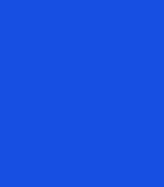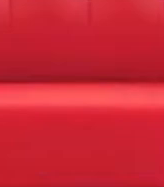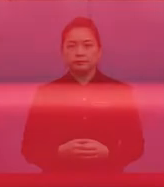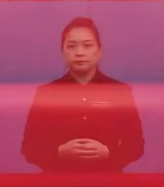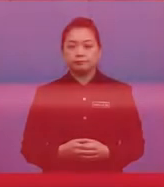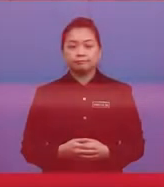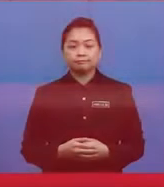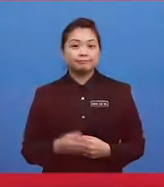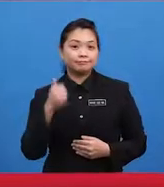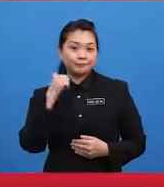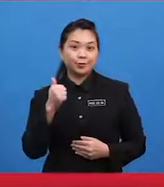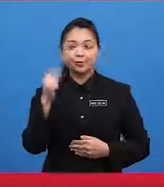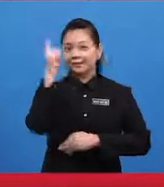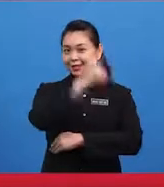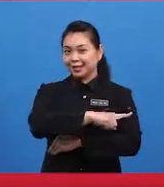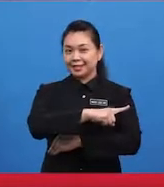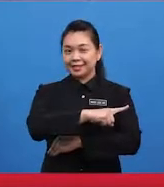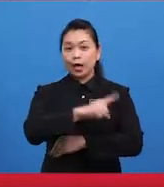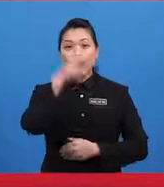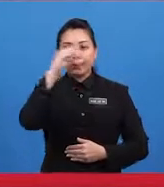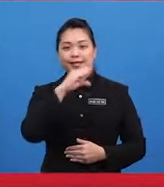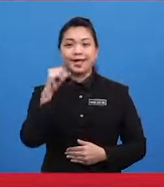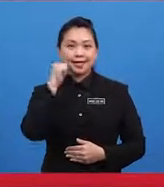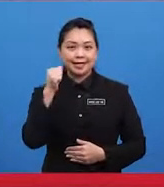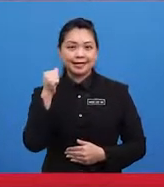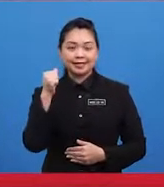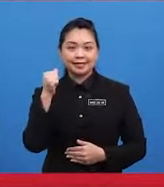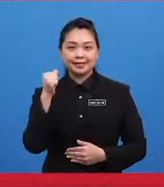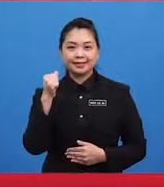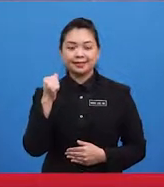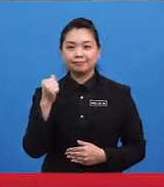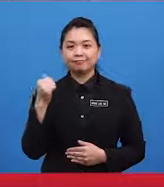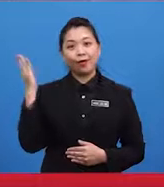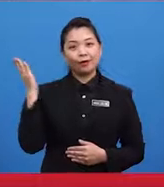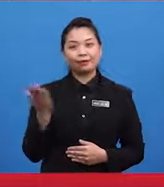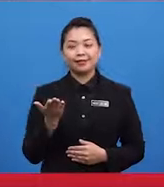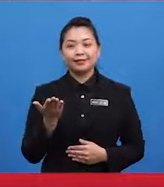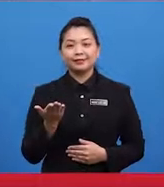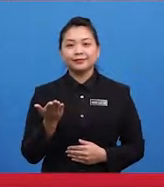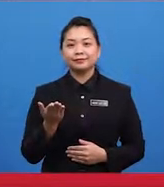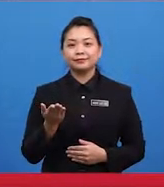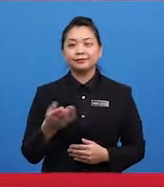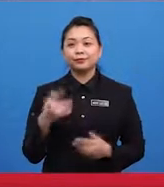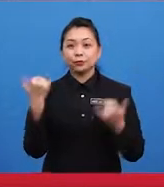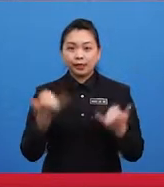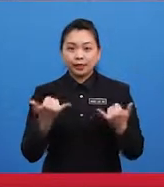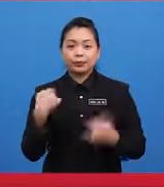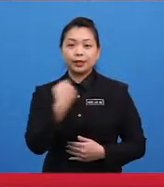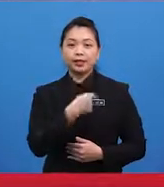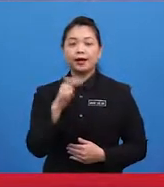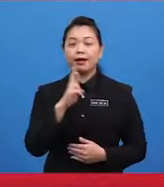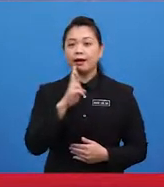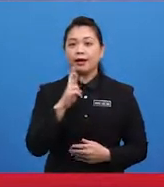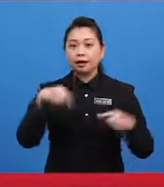Good day, boys and girls. Welcome back to Miss Rita's class. Today, we are going to